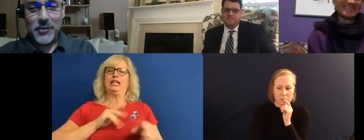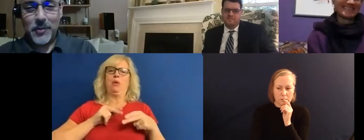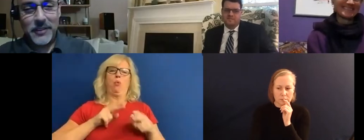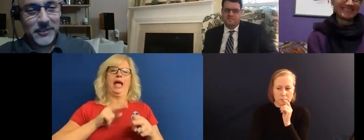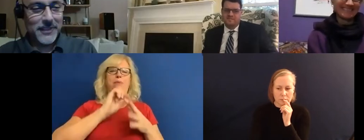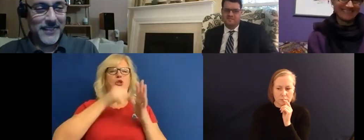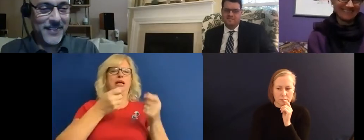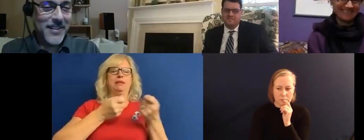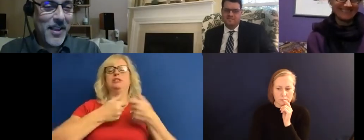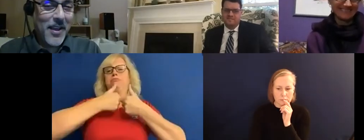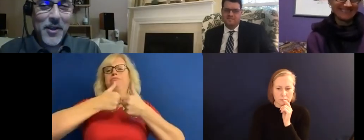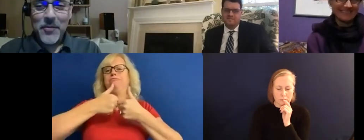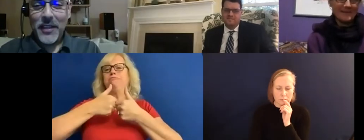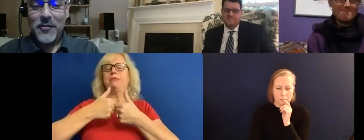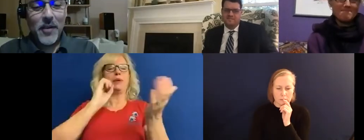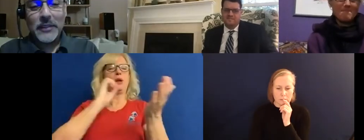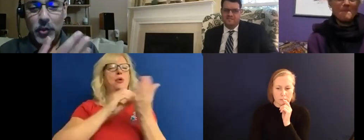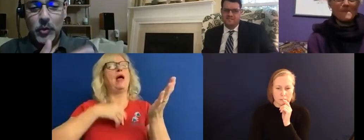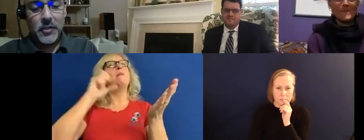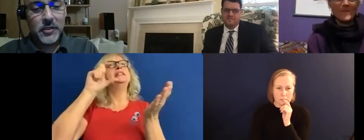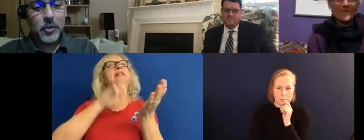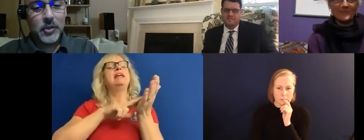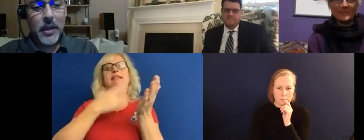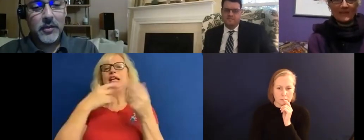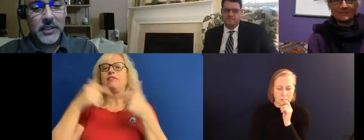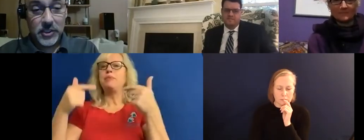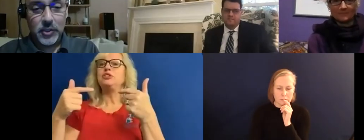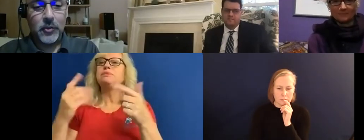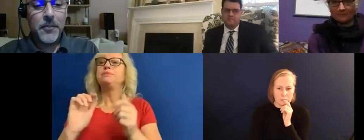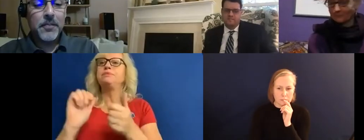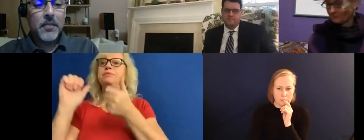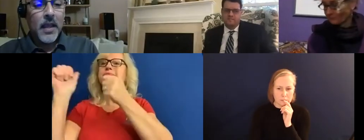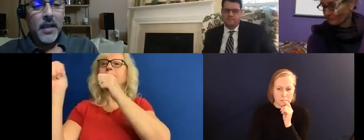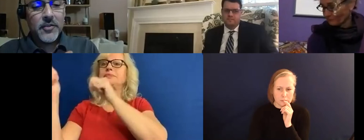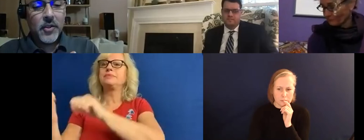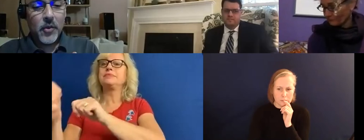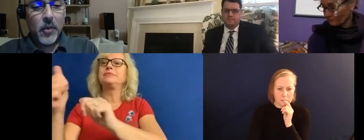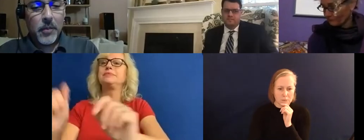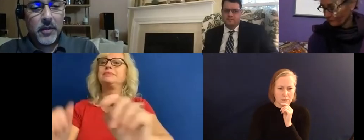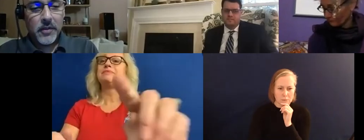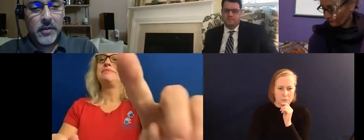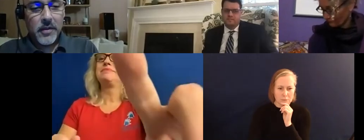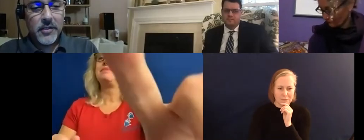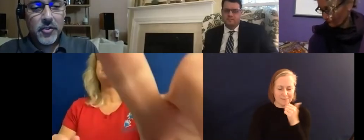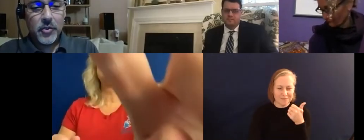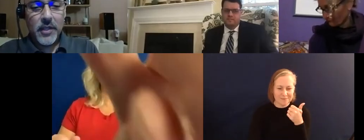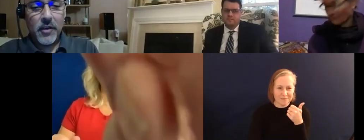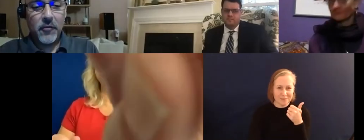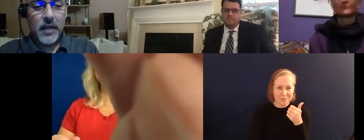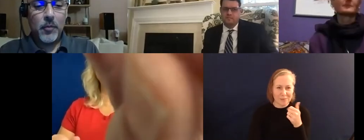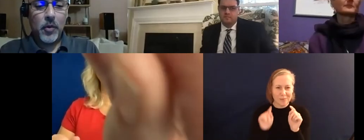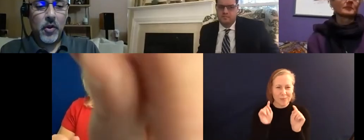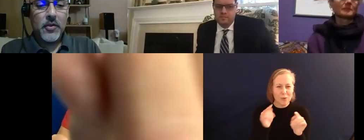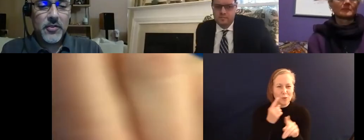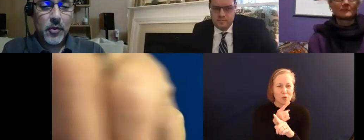It sounds amazing. Thank you very much. And you also talked about digital. And so I'm going to introduce now